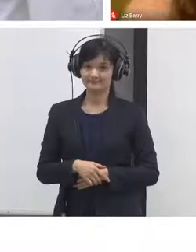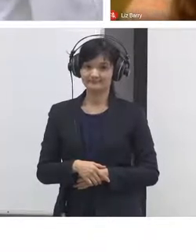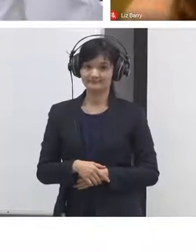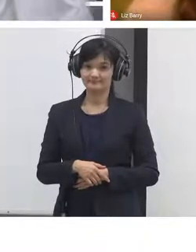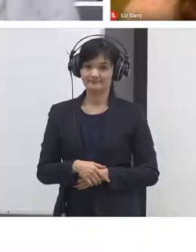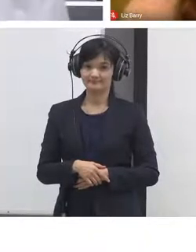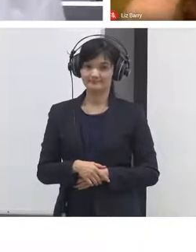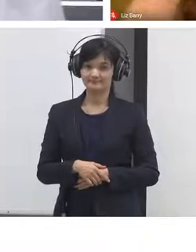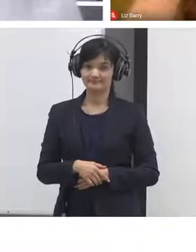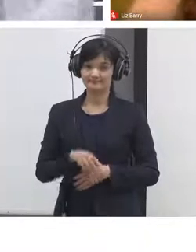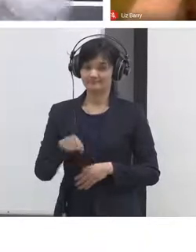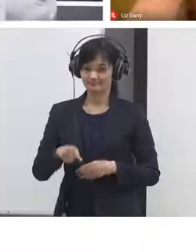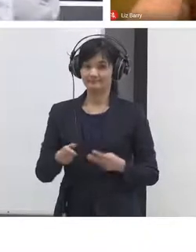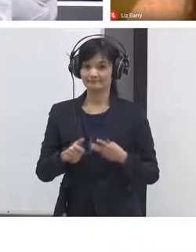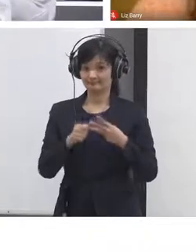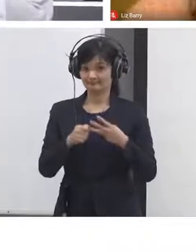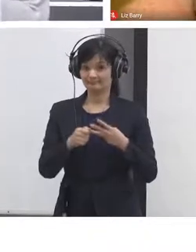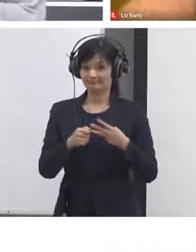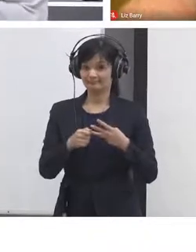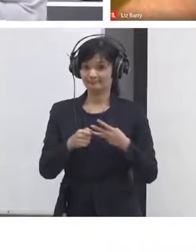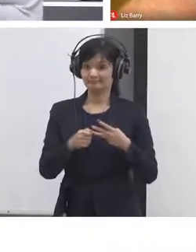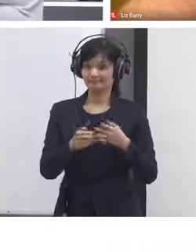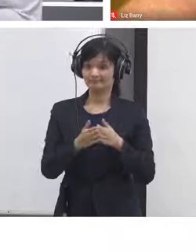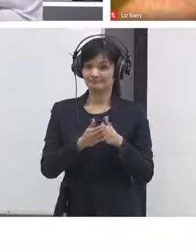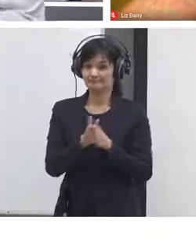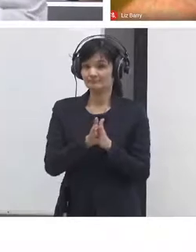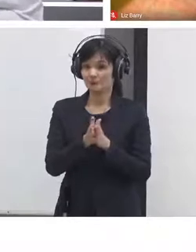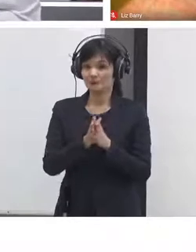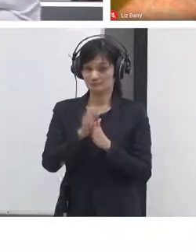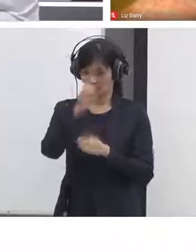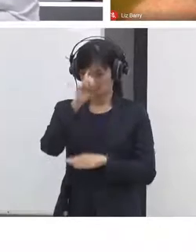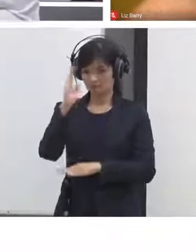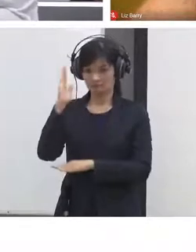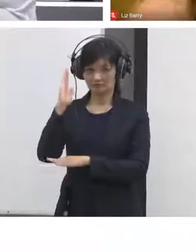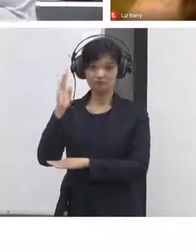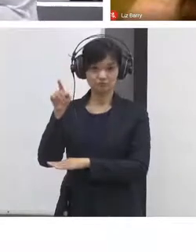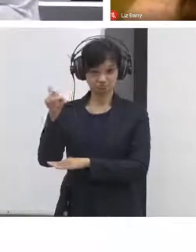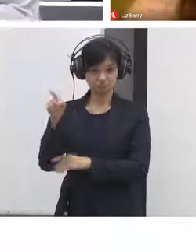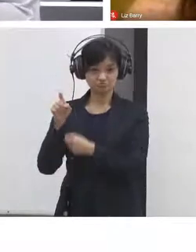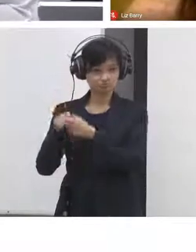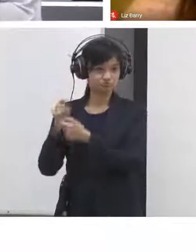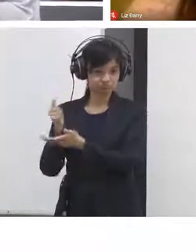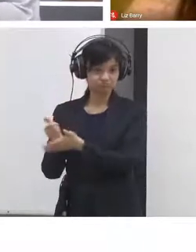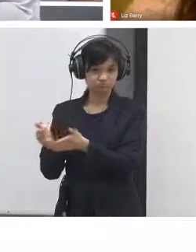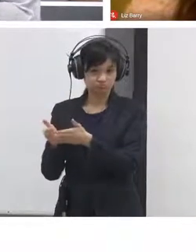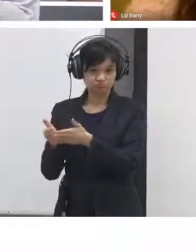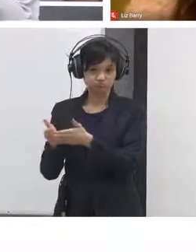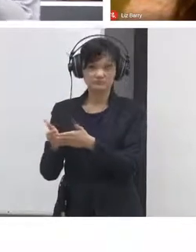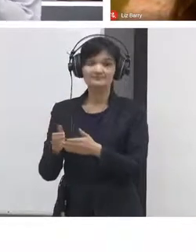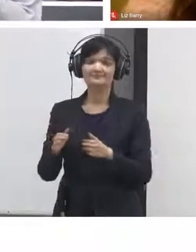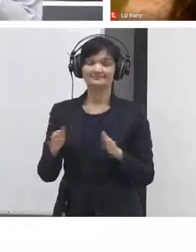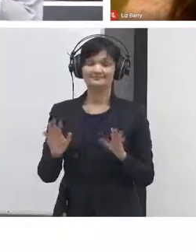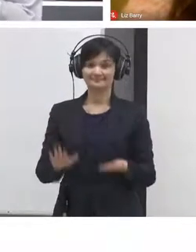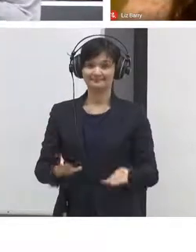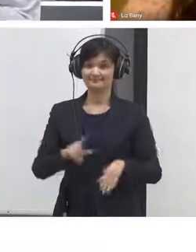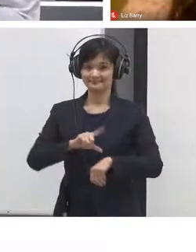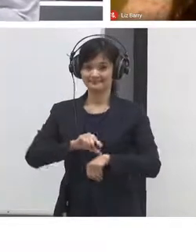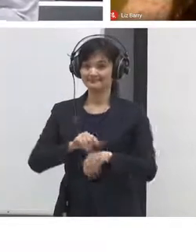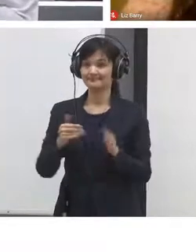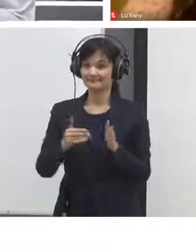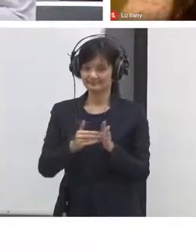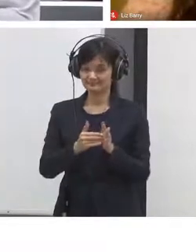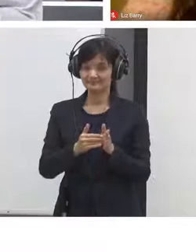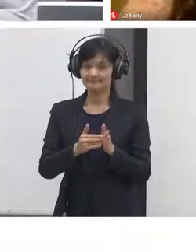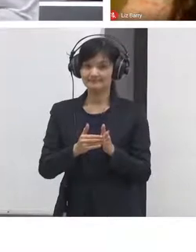I think yeah I think that's this session and but we're going to